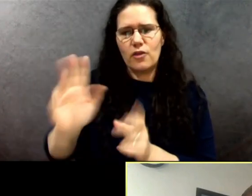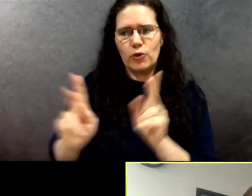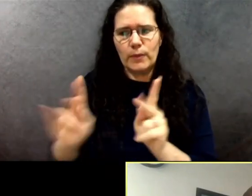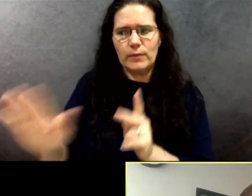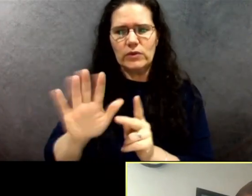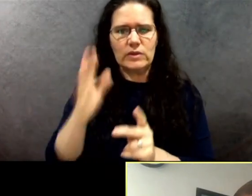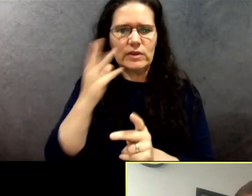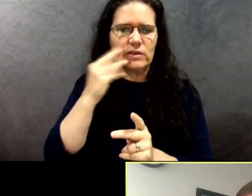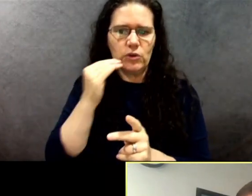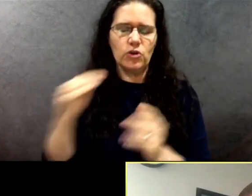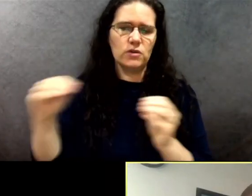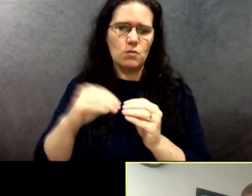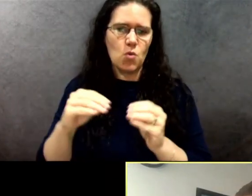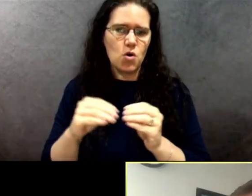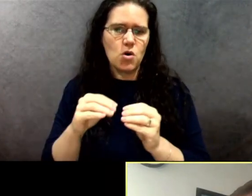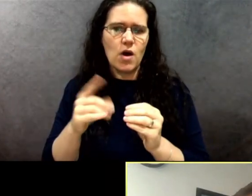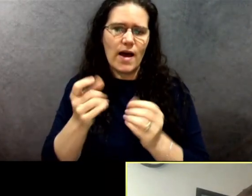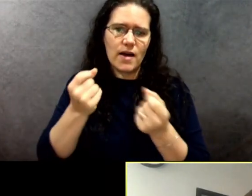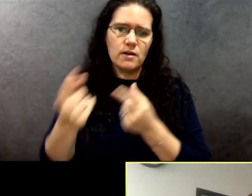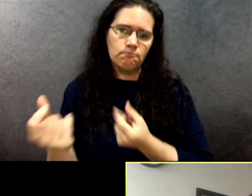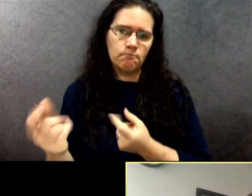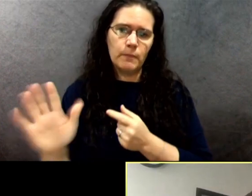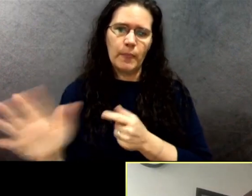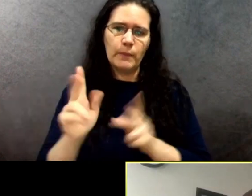with the police. Thank you.